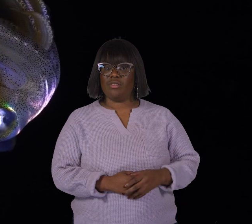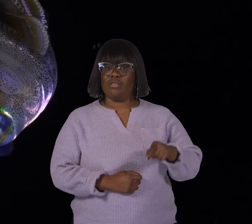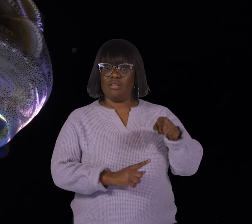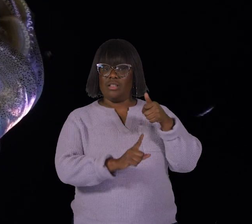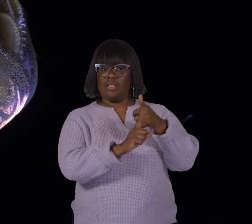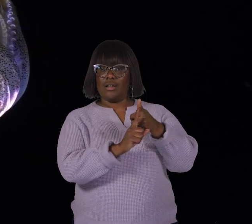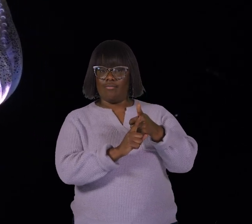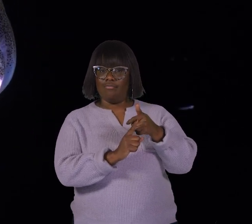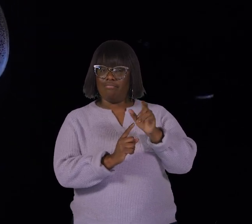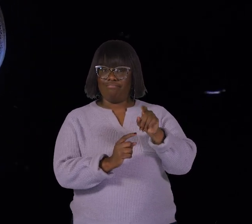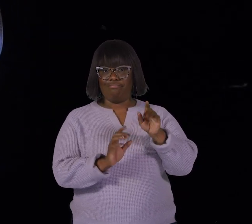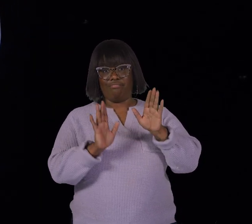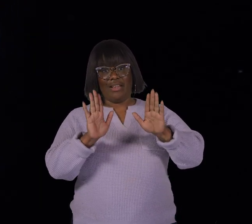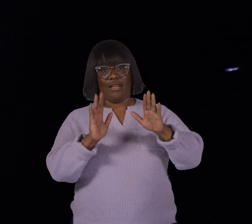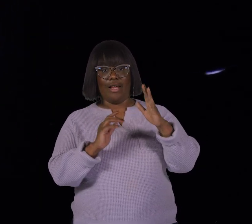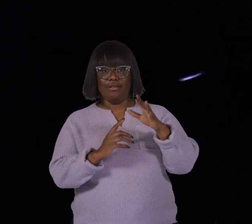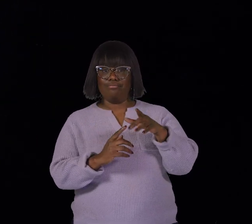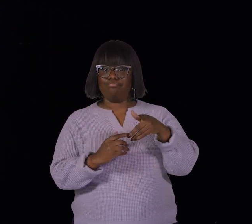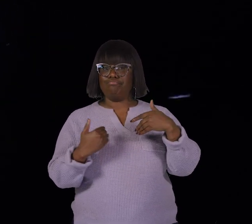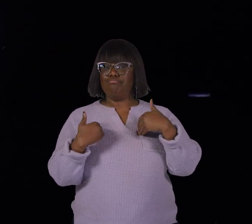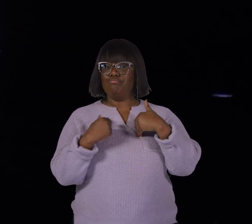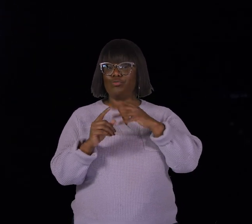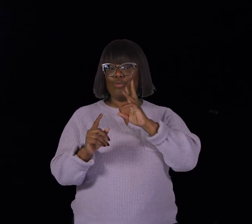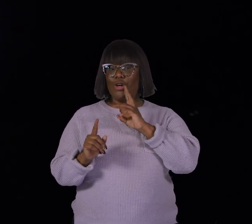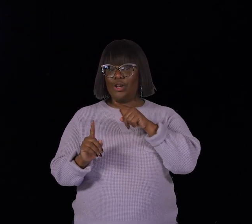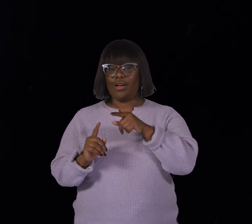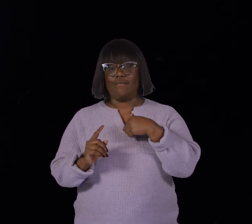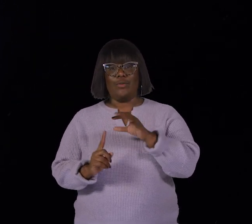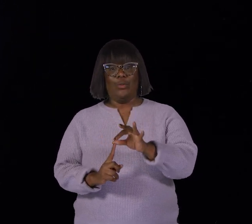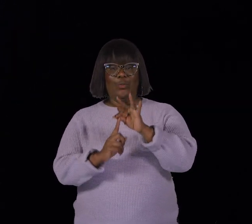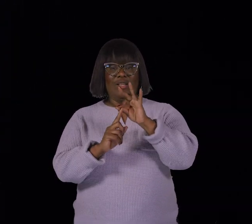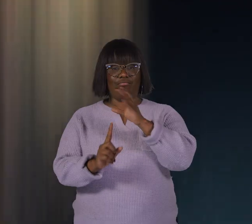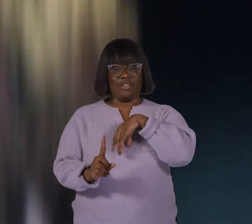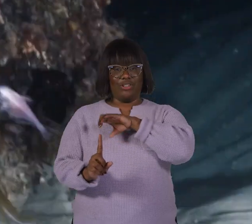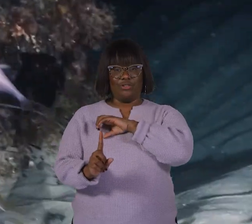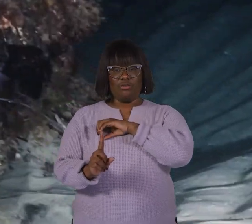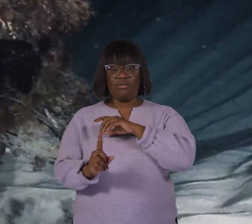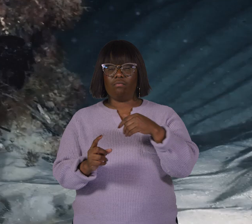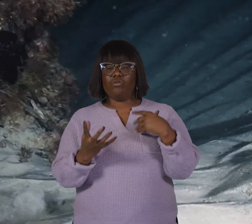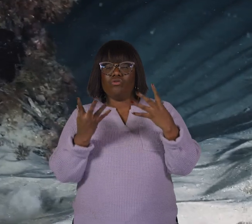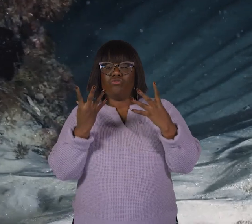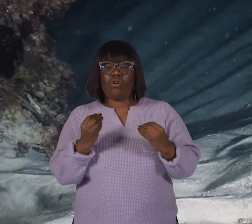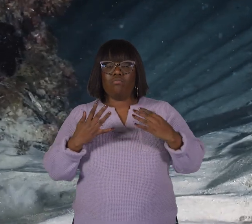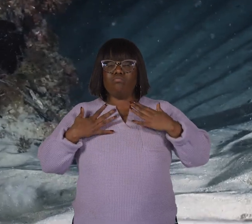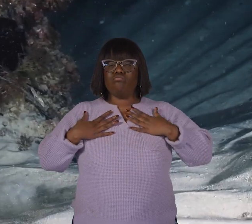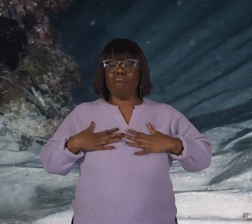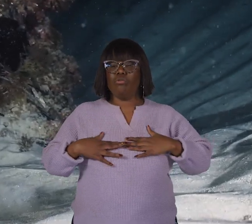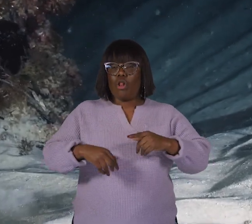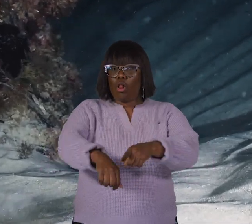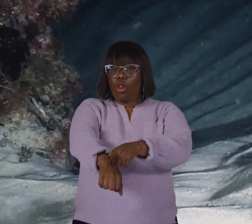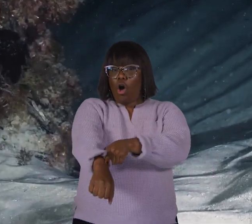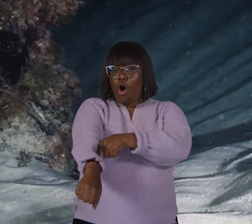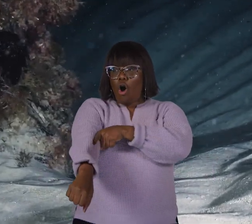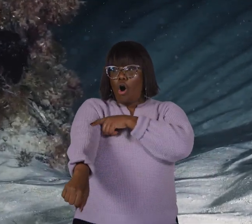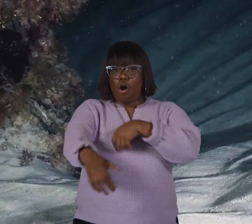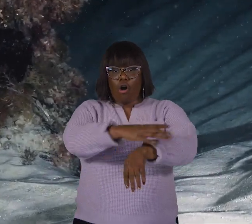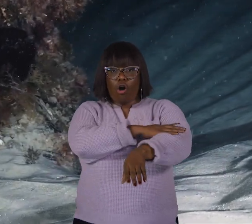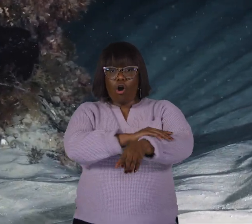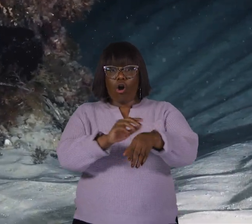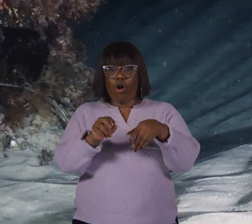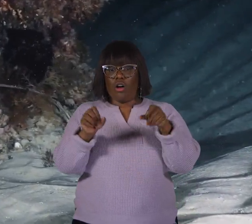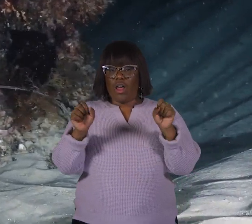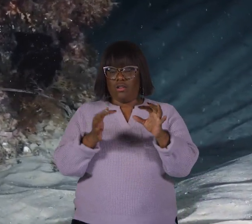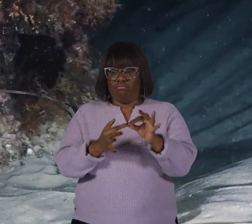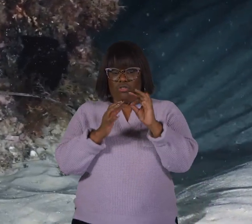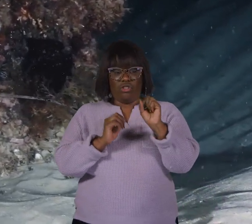Squid are fantastic sea creatures with unique features. They have soft bodies and long, flexible arms